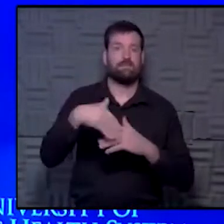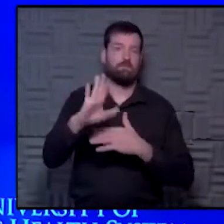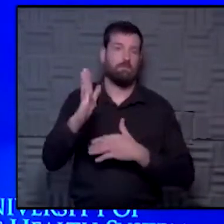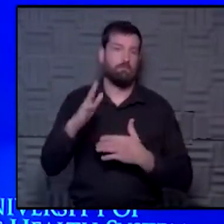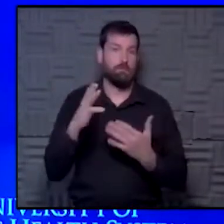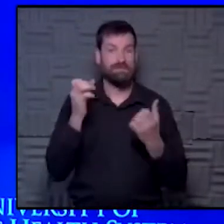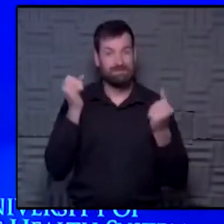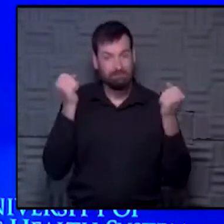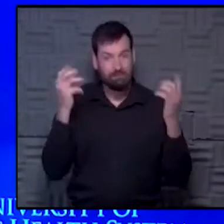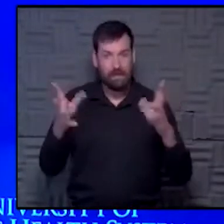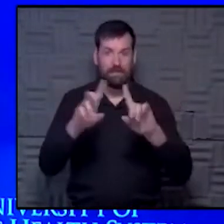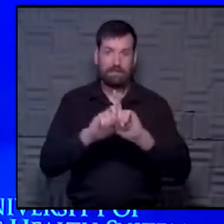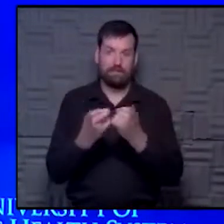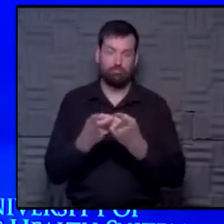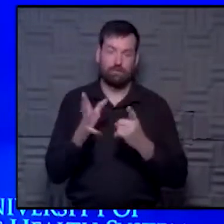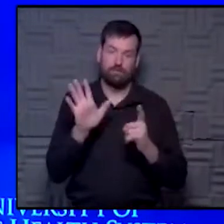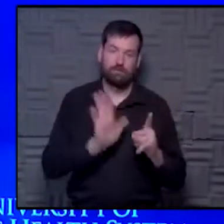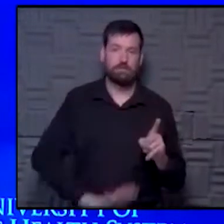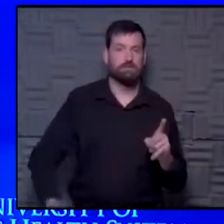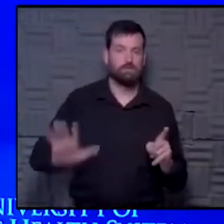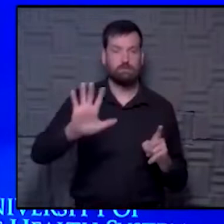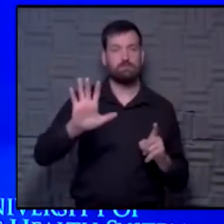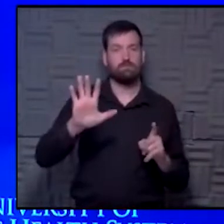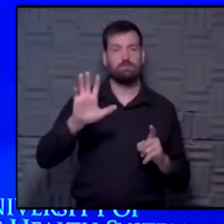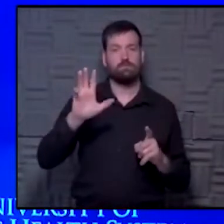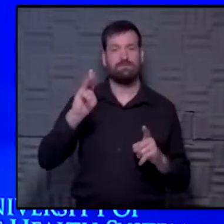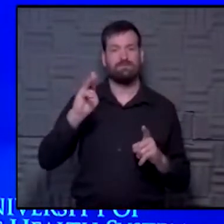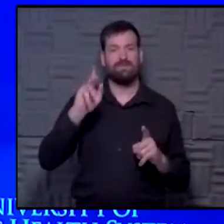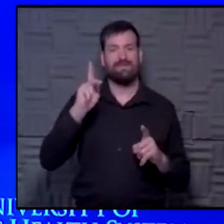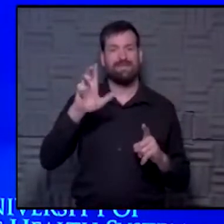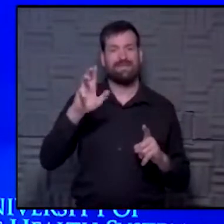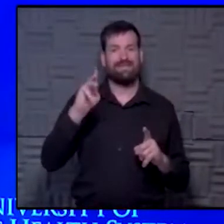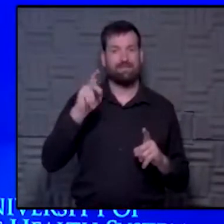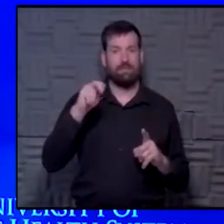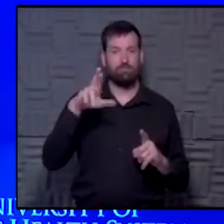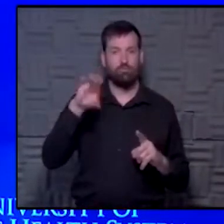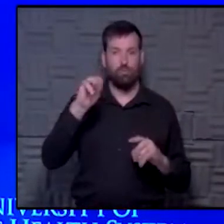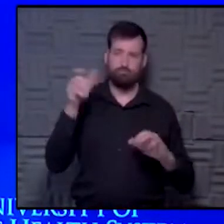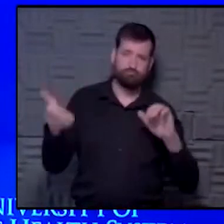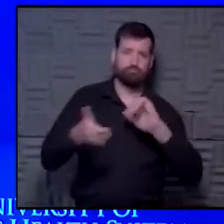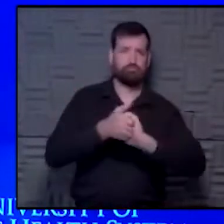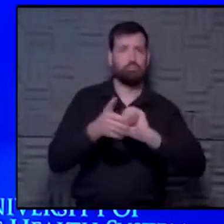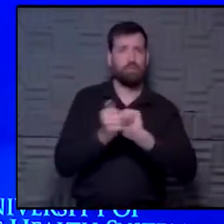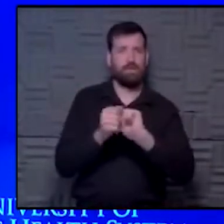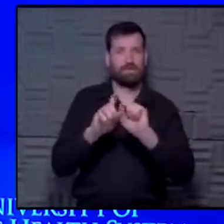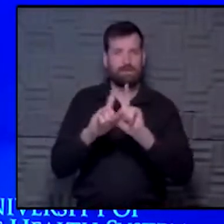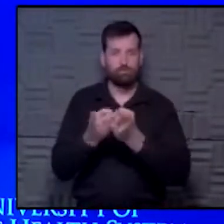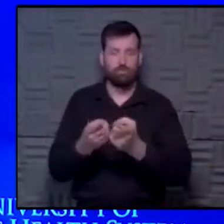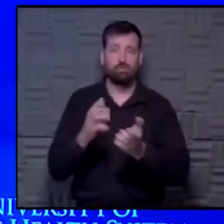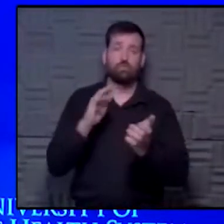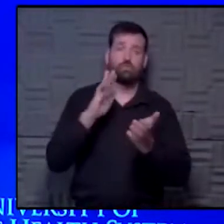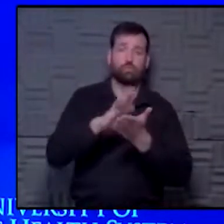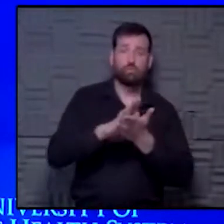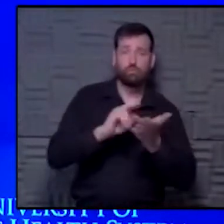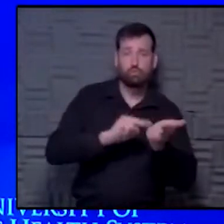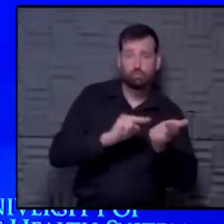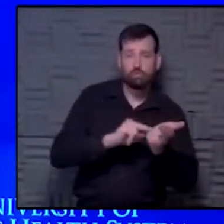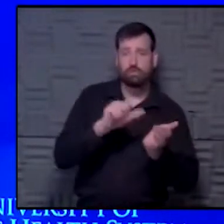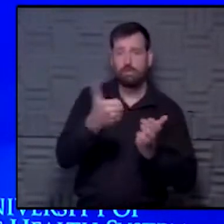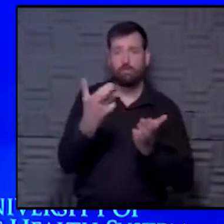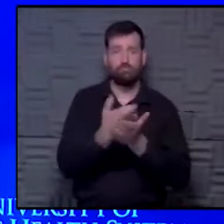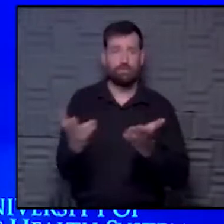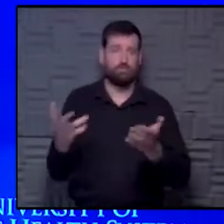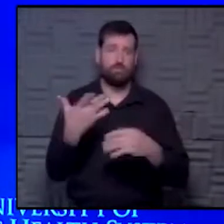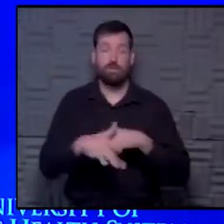of districts across the metro. They're working with those districts, the school nurses and the other resources in the